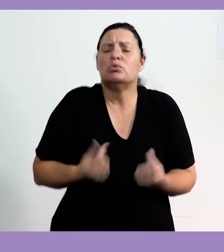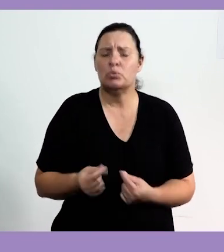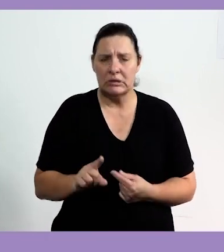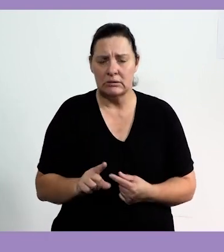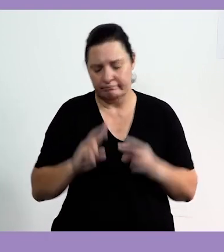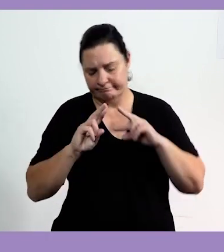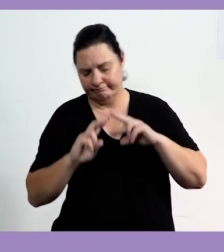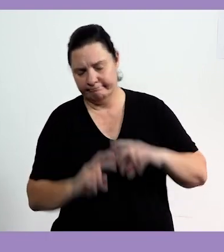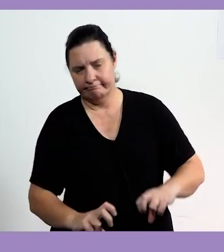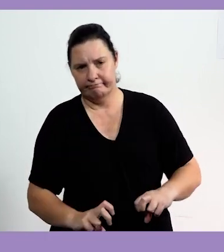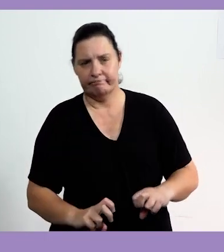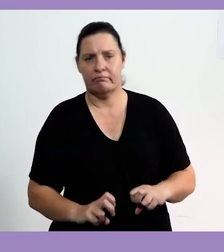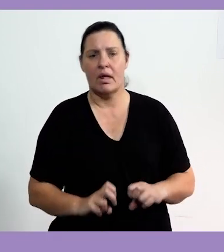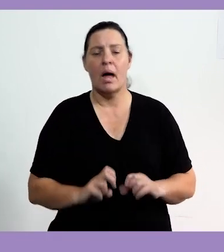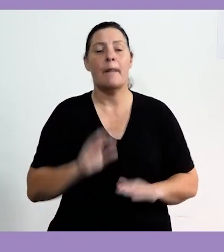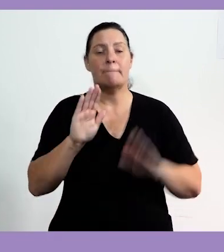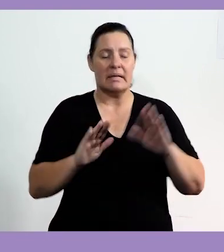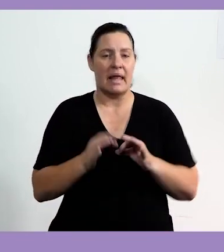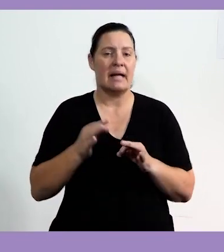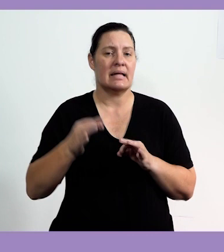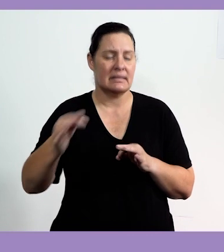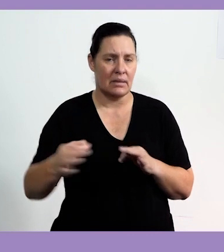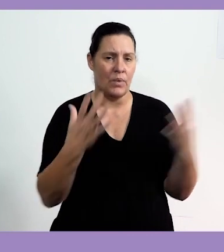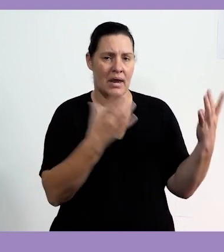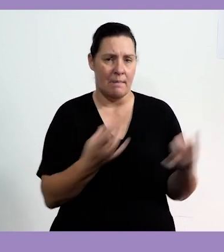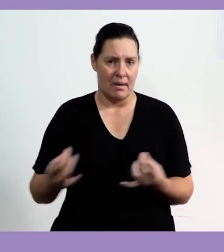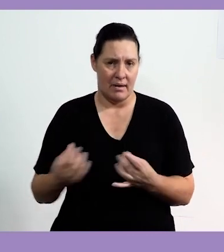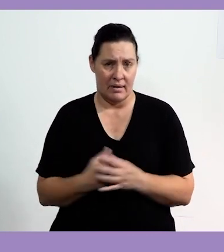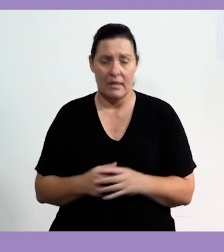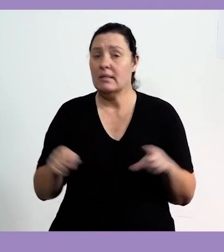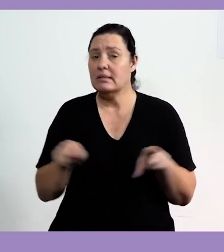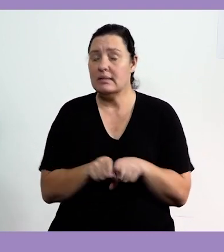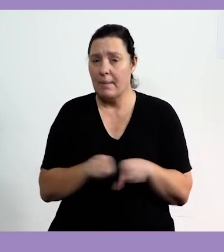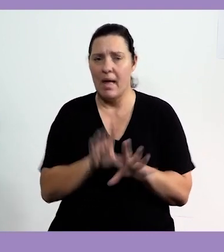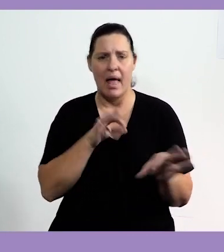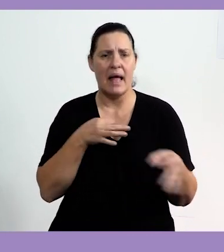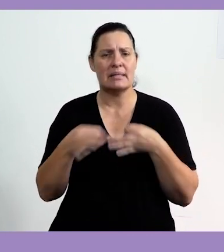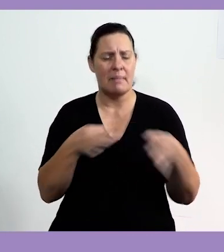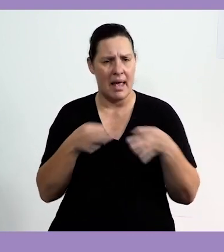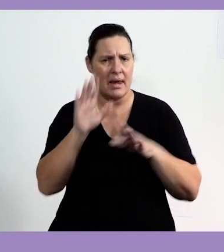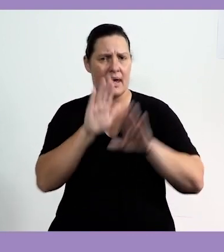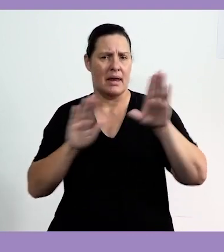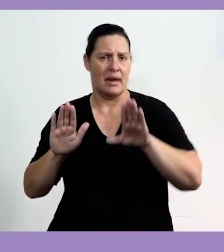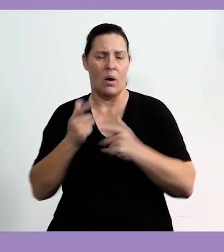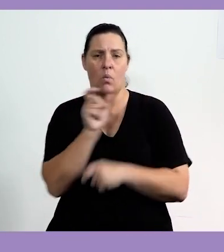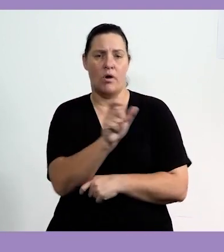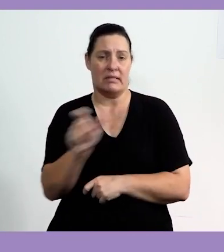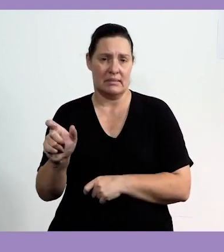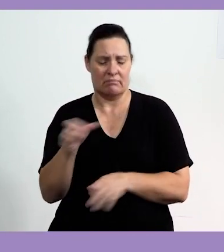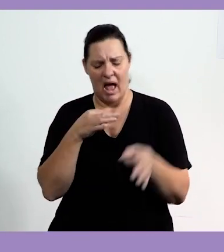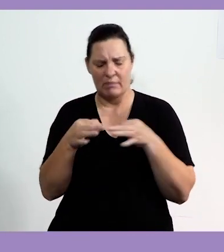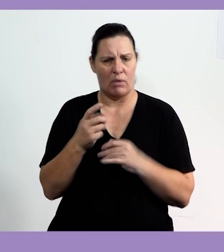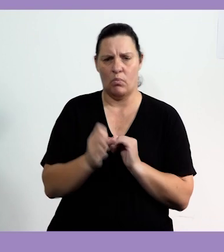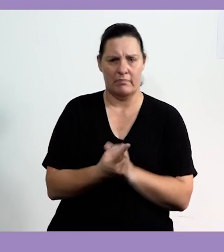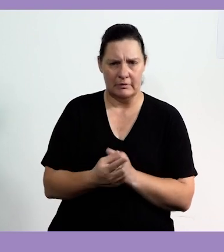be able to investigate and extend patterns within numbers and also describe the pattern in